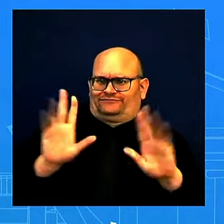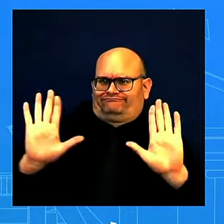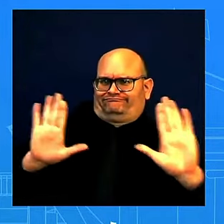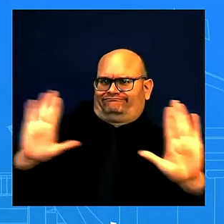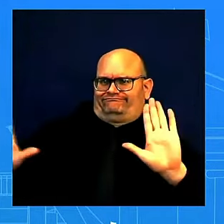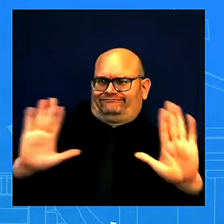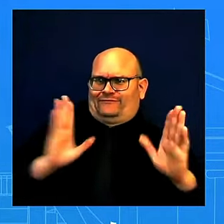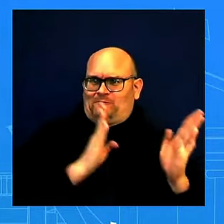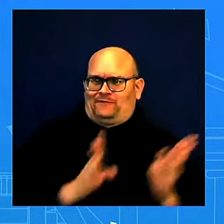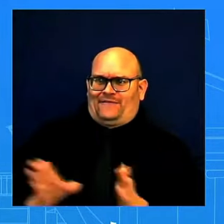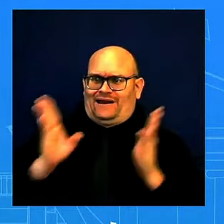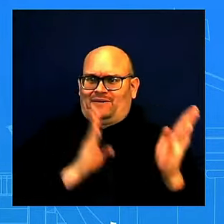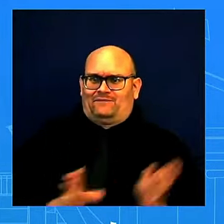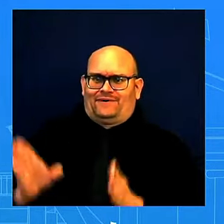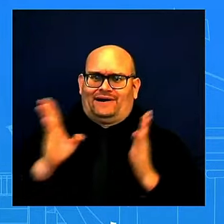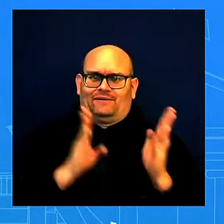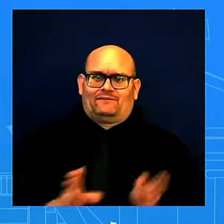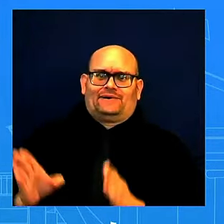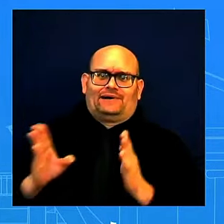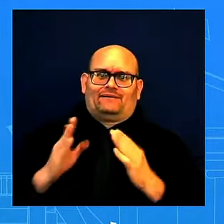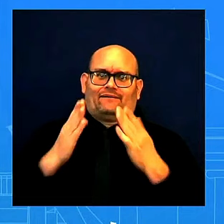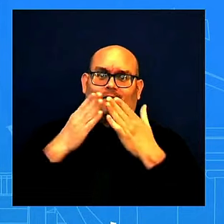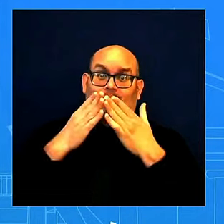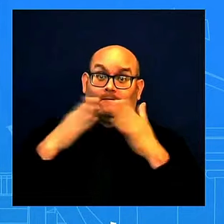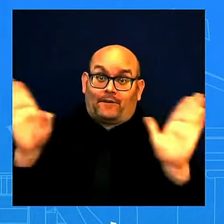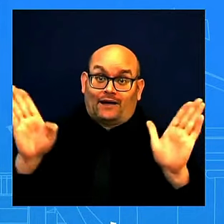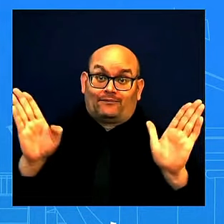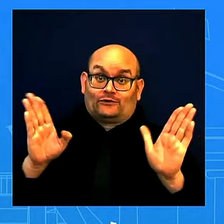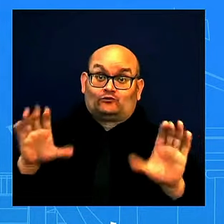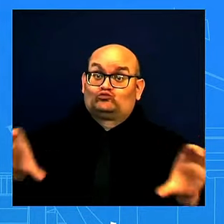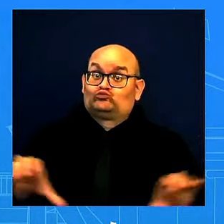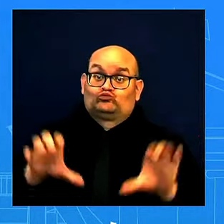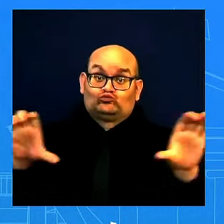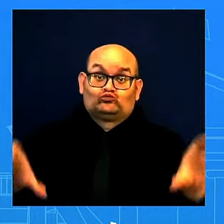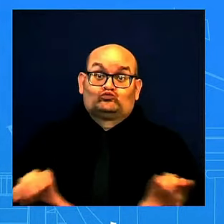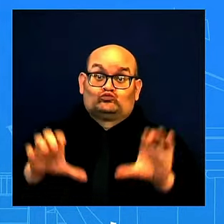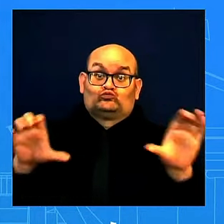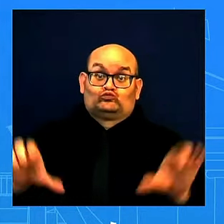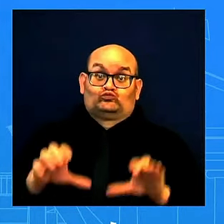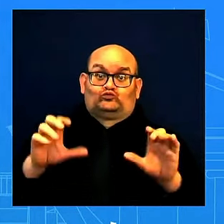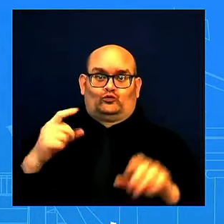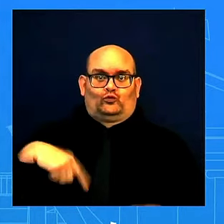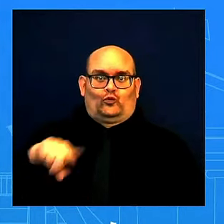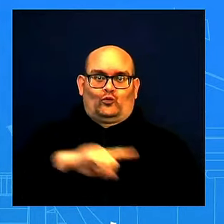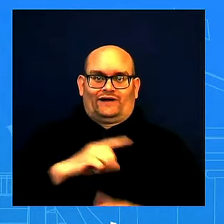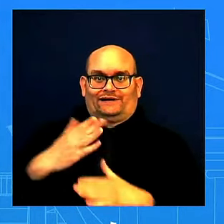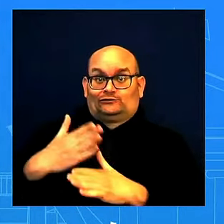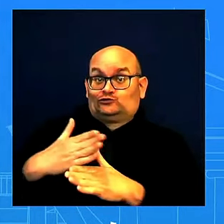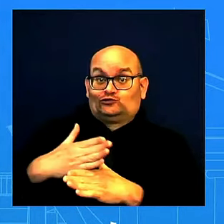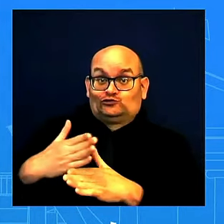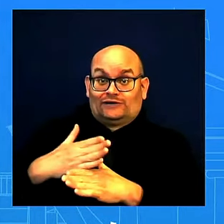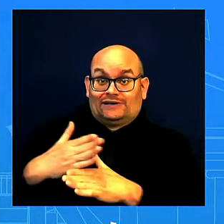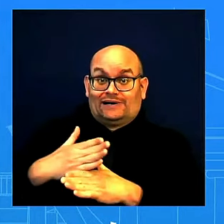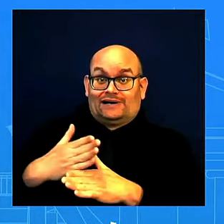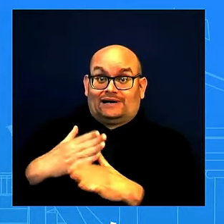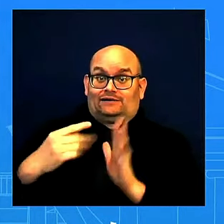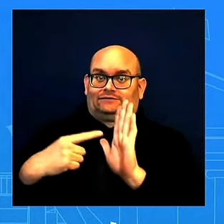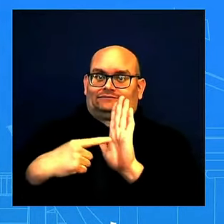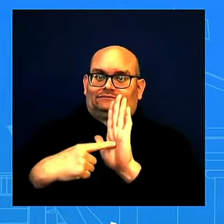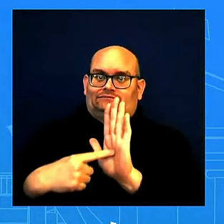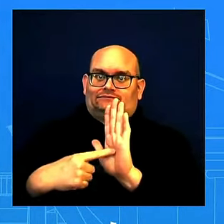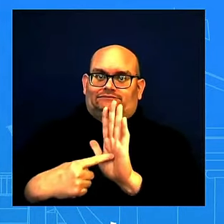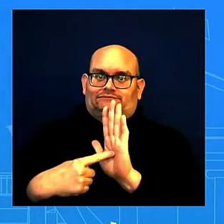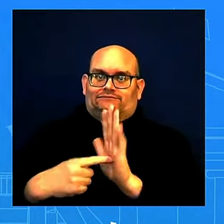They've been very public about that. What we are going to do, and that's why we've shared the readouts that the President has had with Egypt, with Jordan,